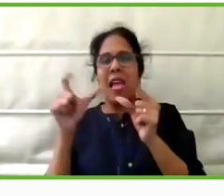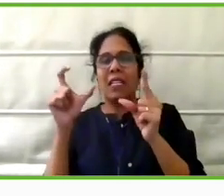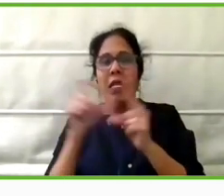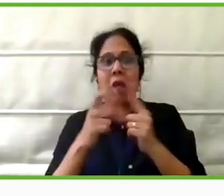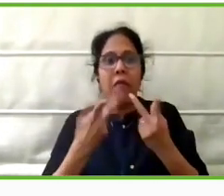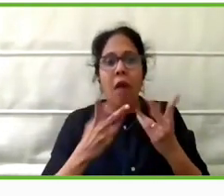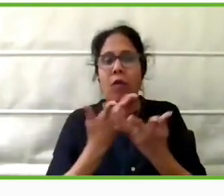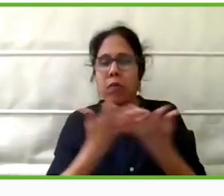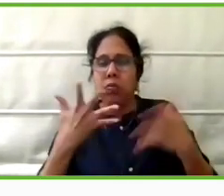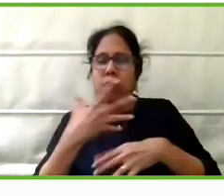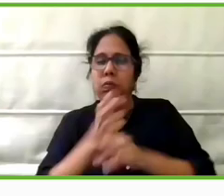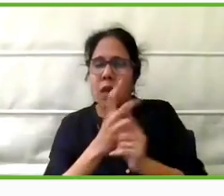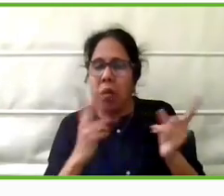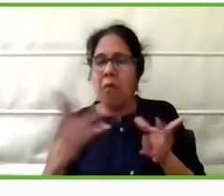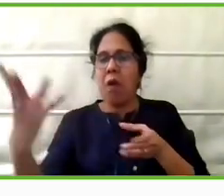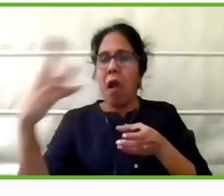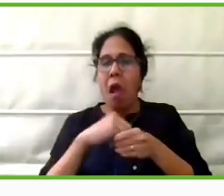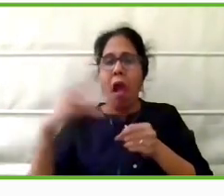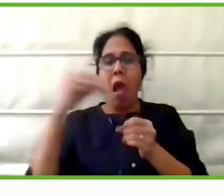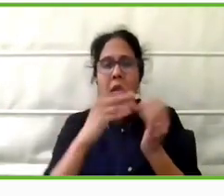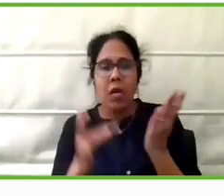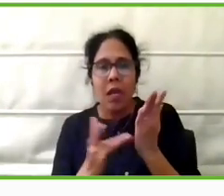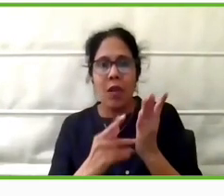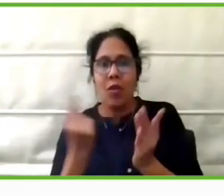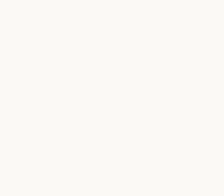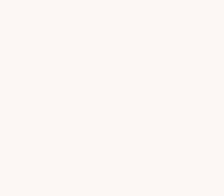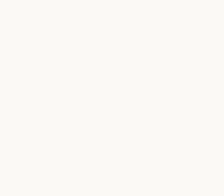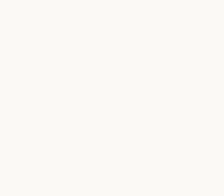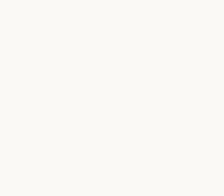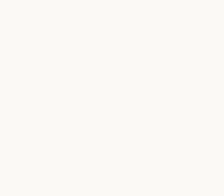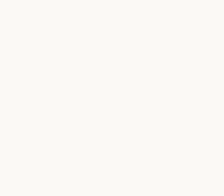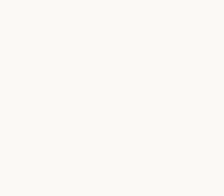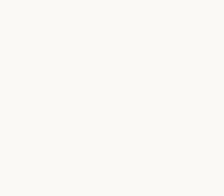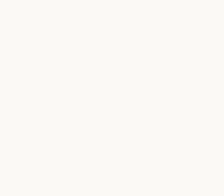inclusion through technology. Thank you for your time.